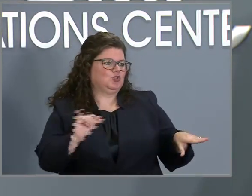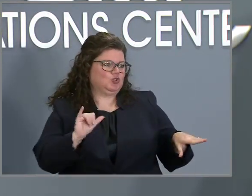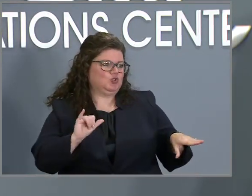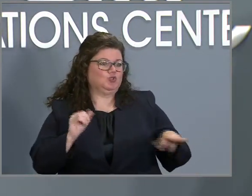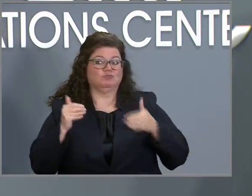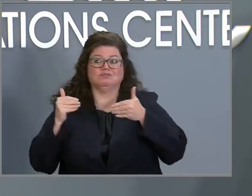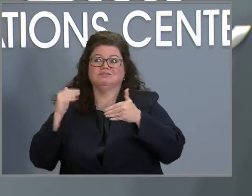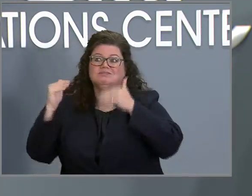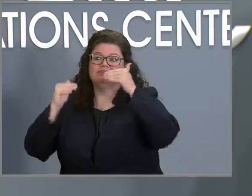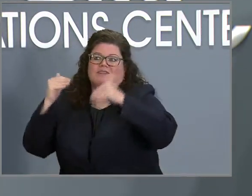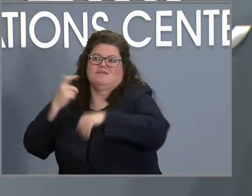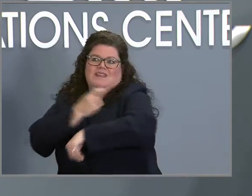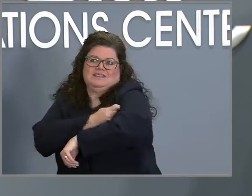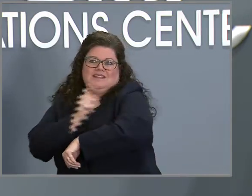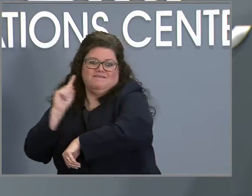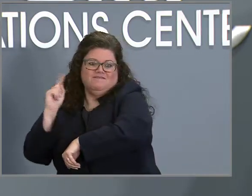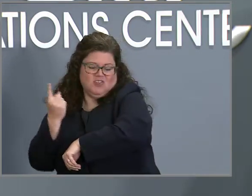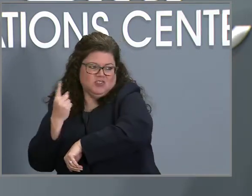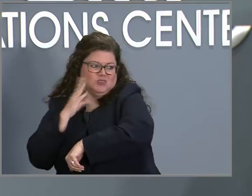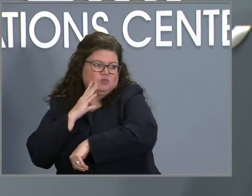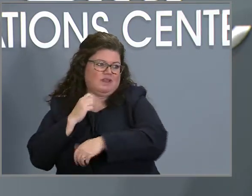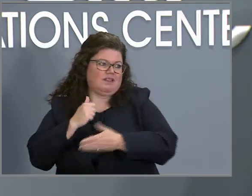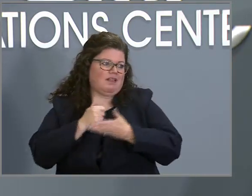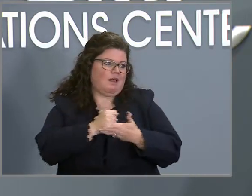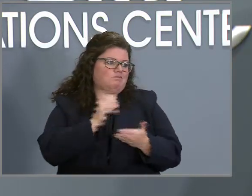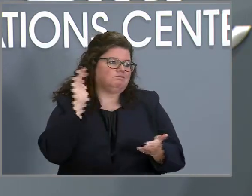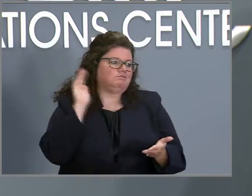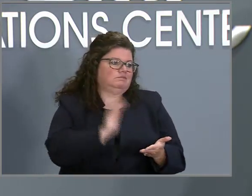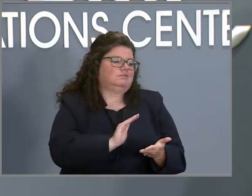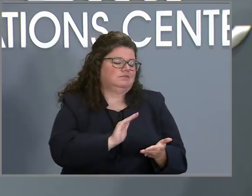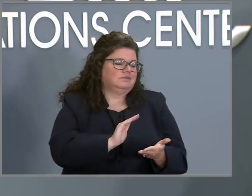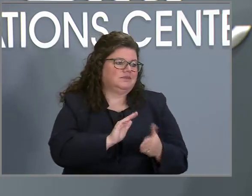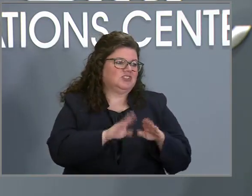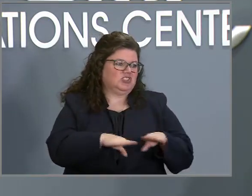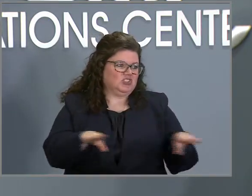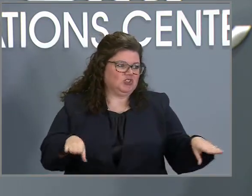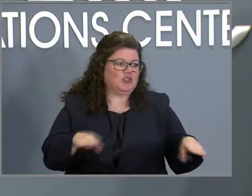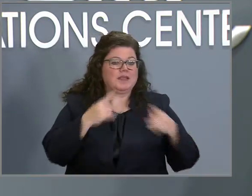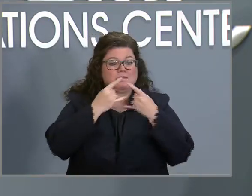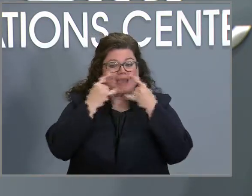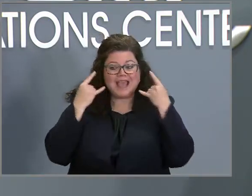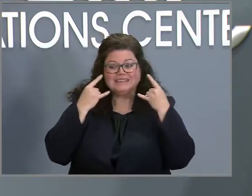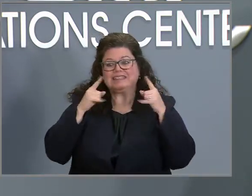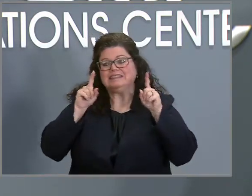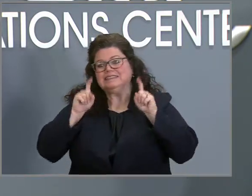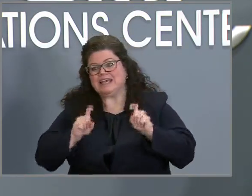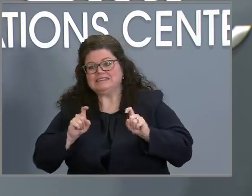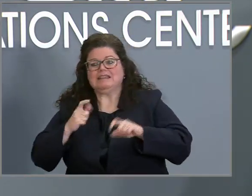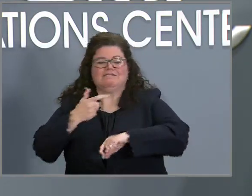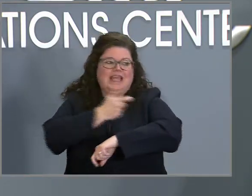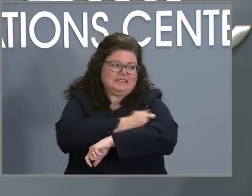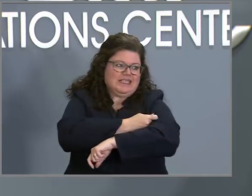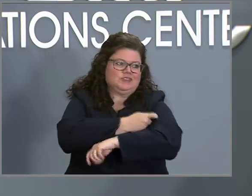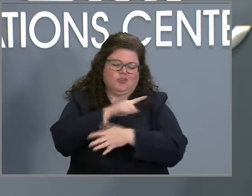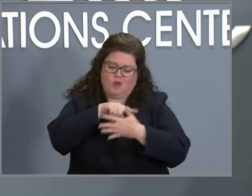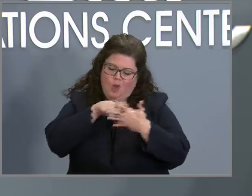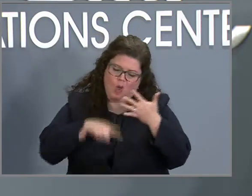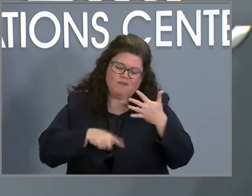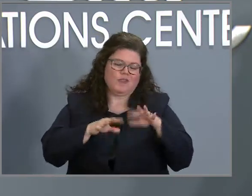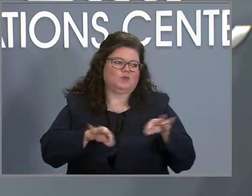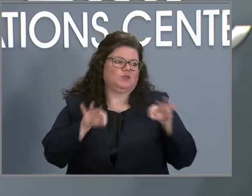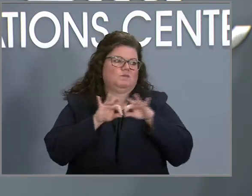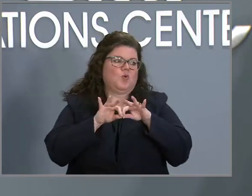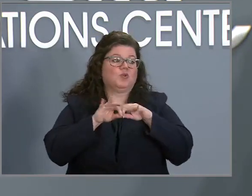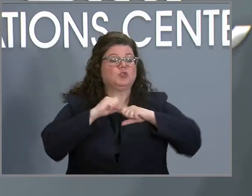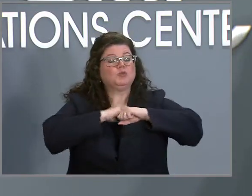vaccinated. So again, continuing to practice those layered strategies, vaccination, masking, testing, really important as we continue to protect not only